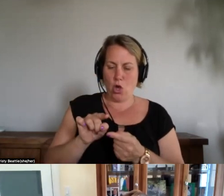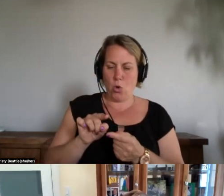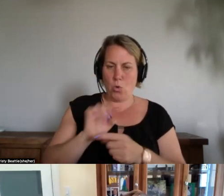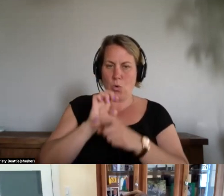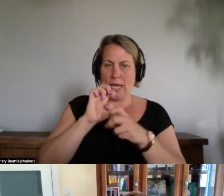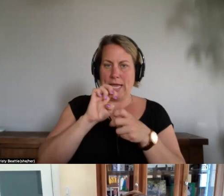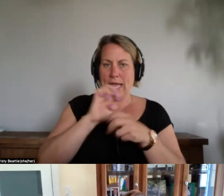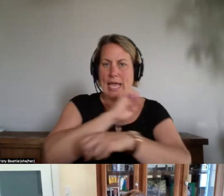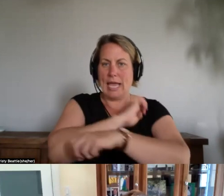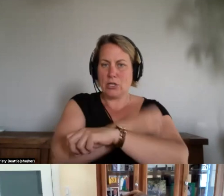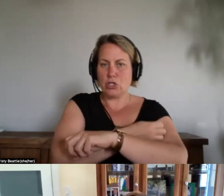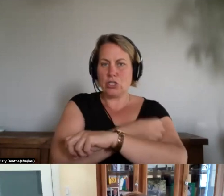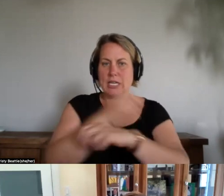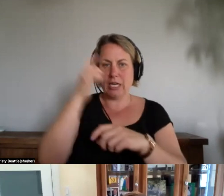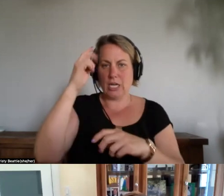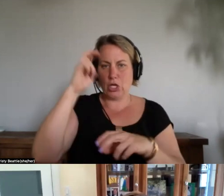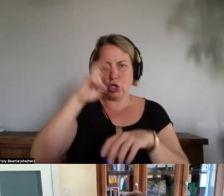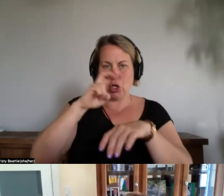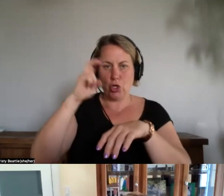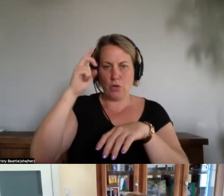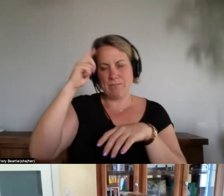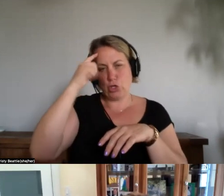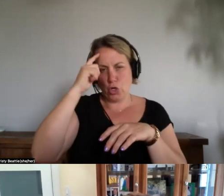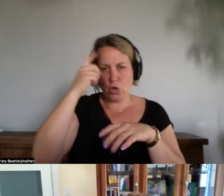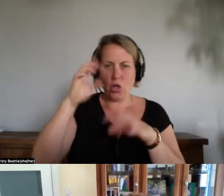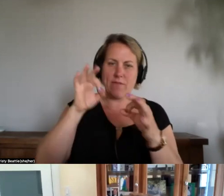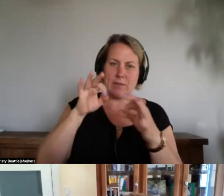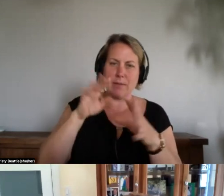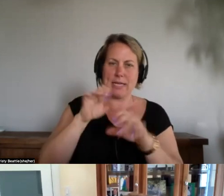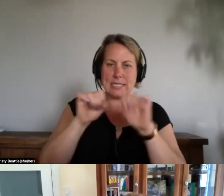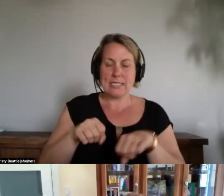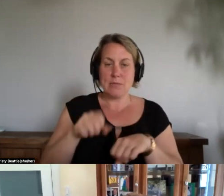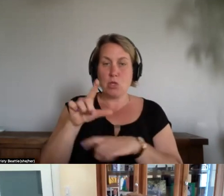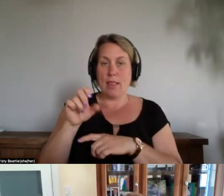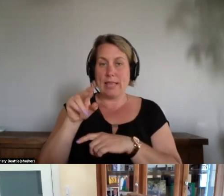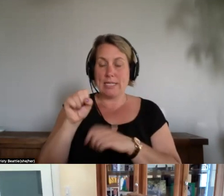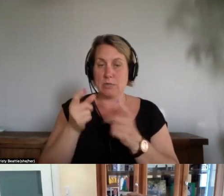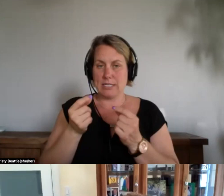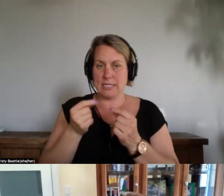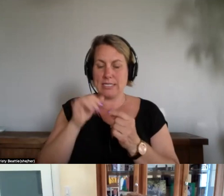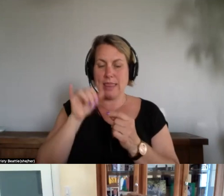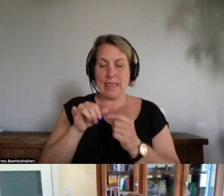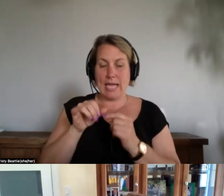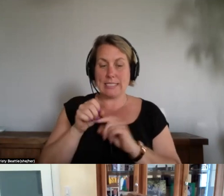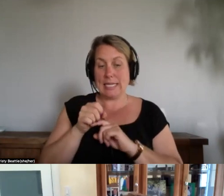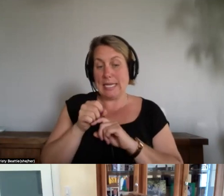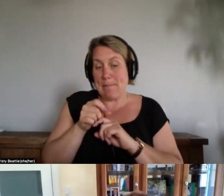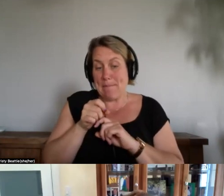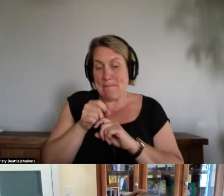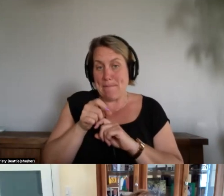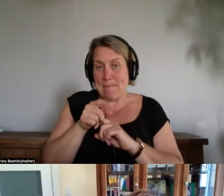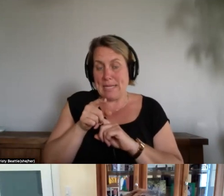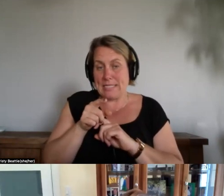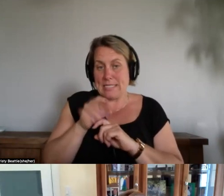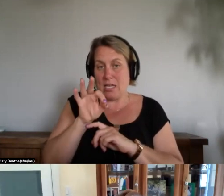system so what lens does is it emits uh a frequency less than your cell phone